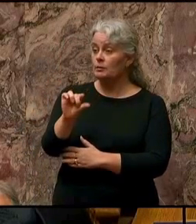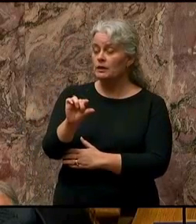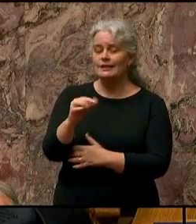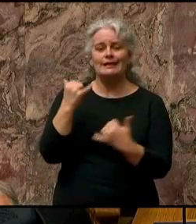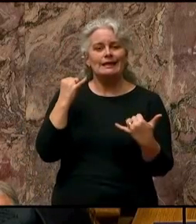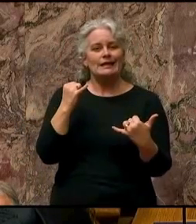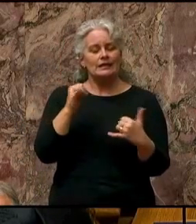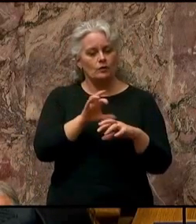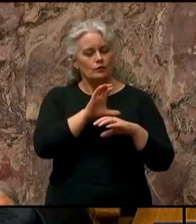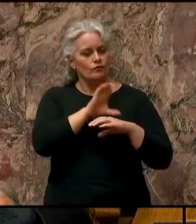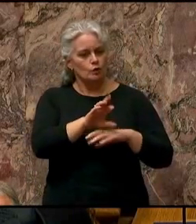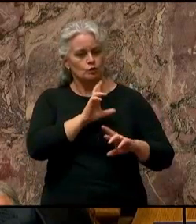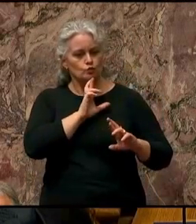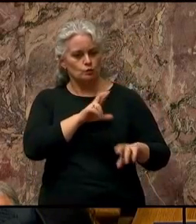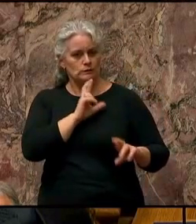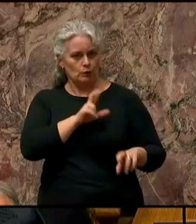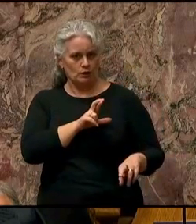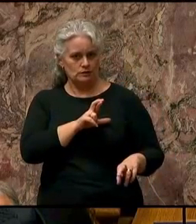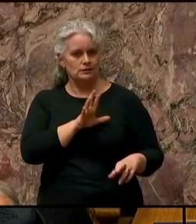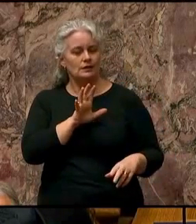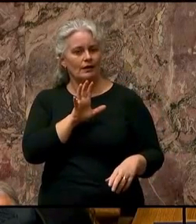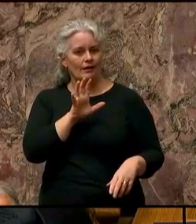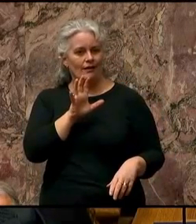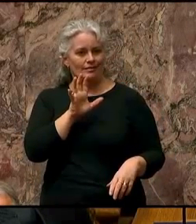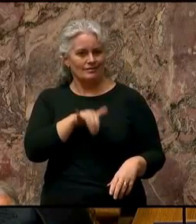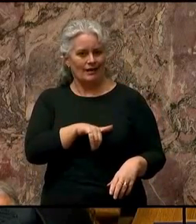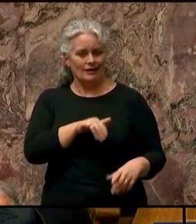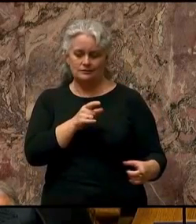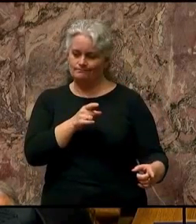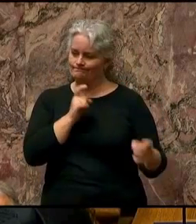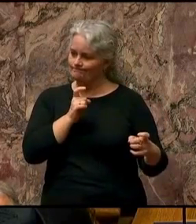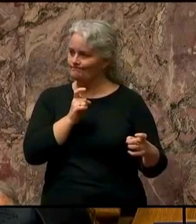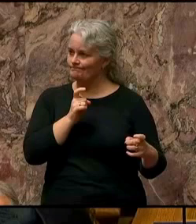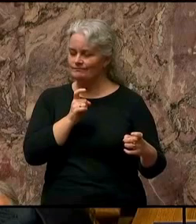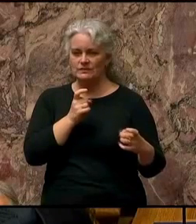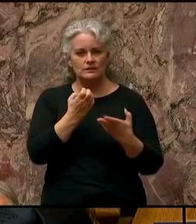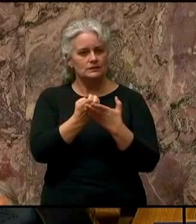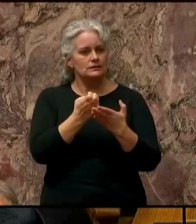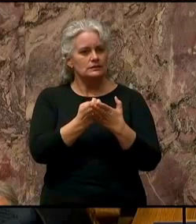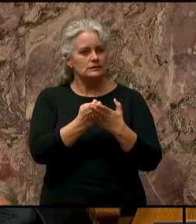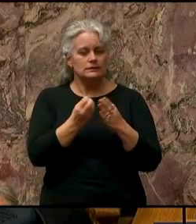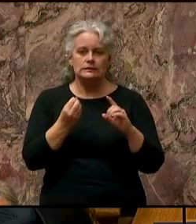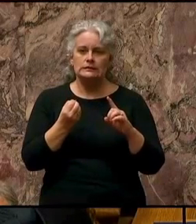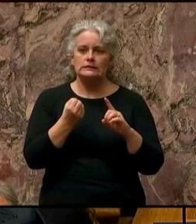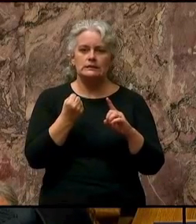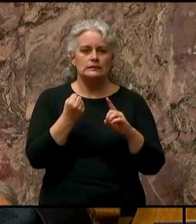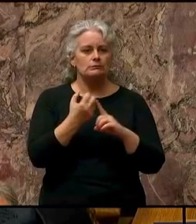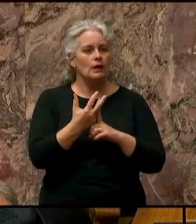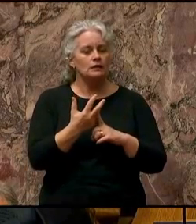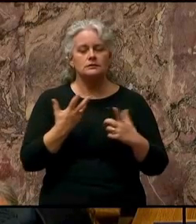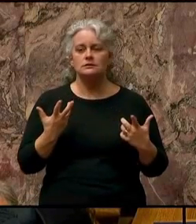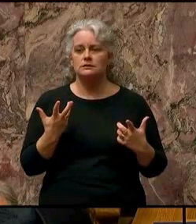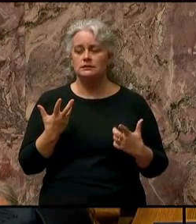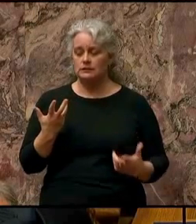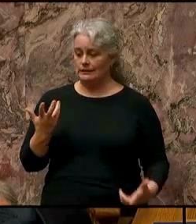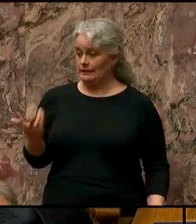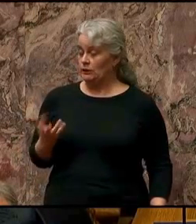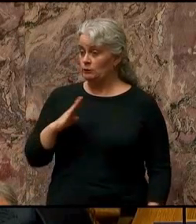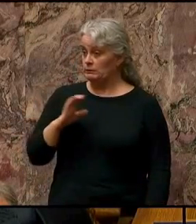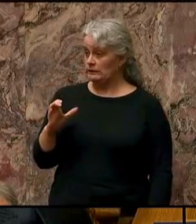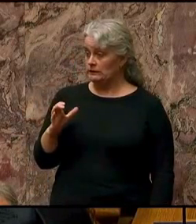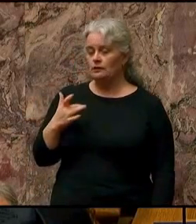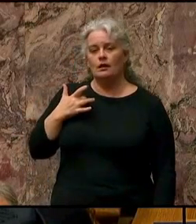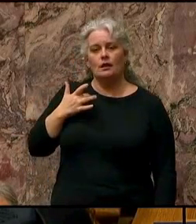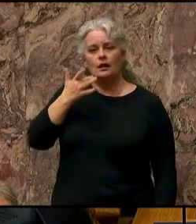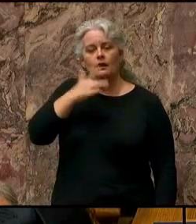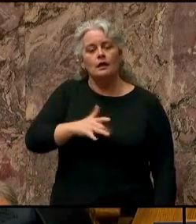forced to respond to the sudden fiscal impacts. We are fortunate in BC that we